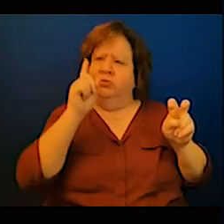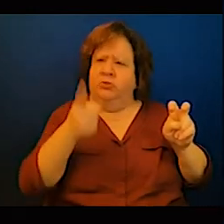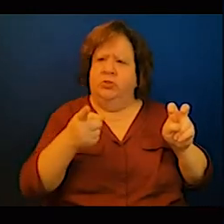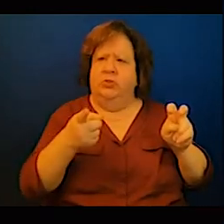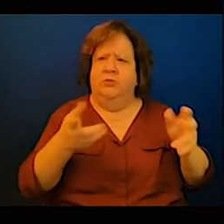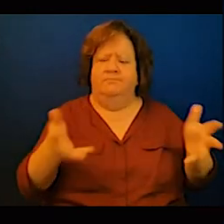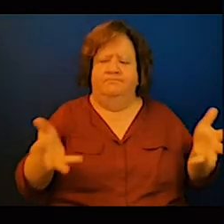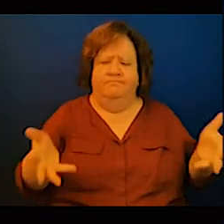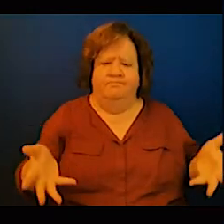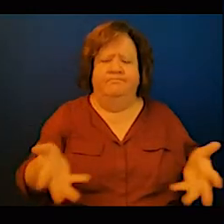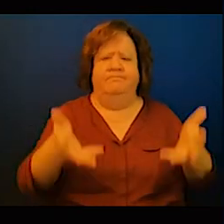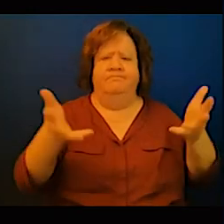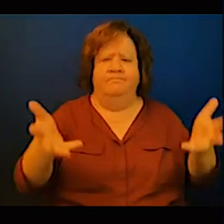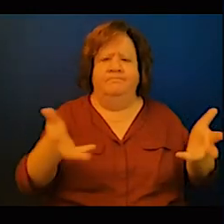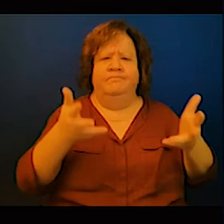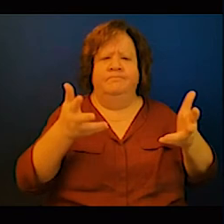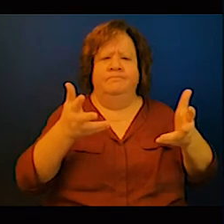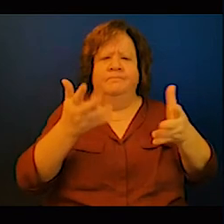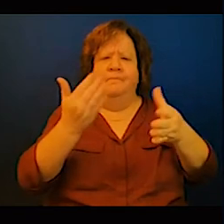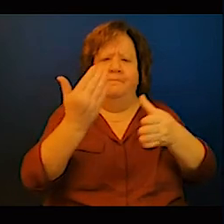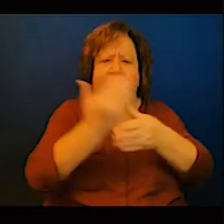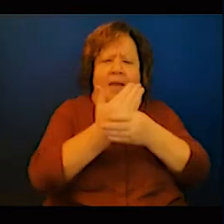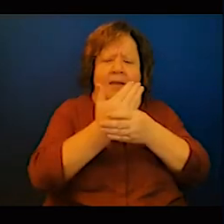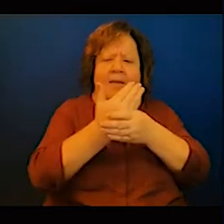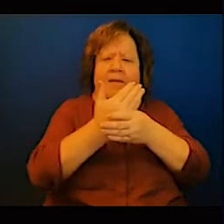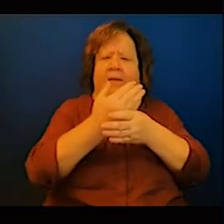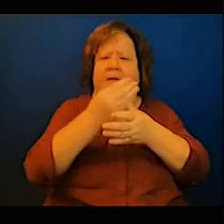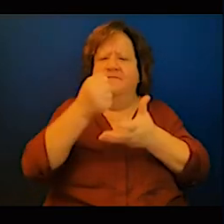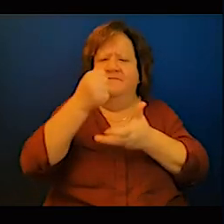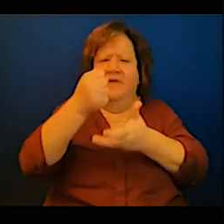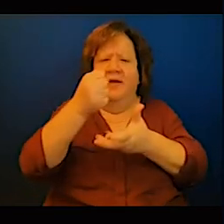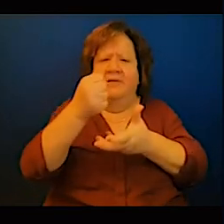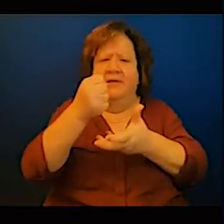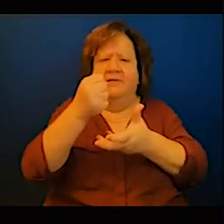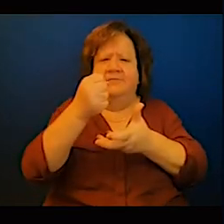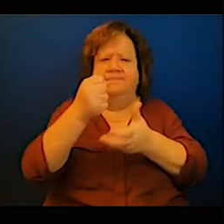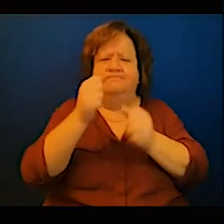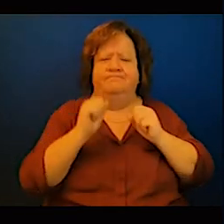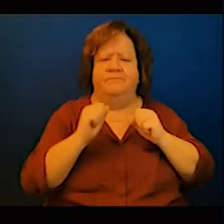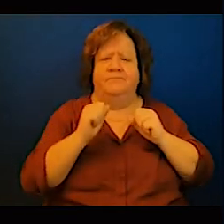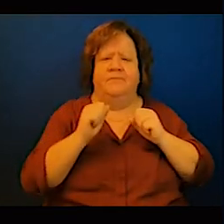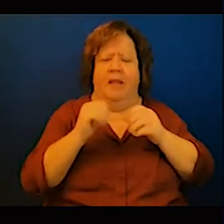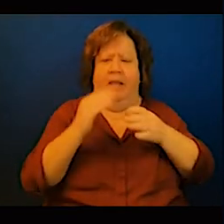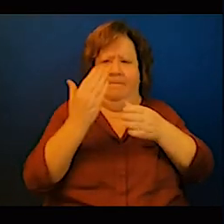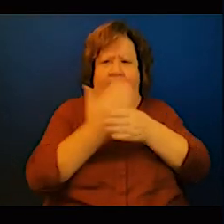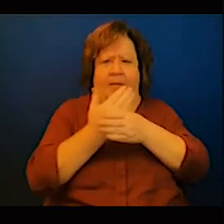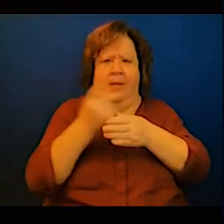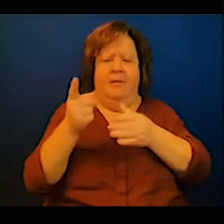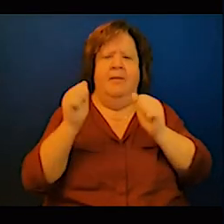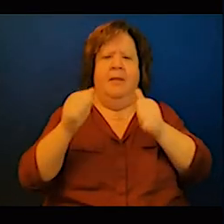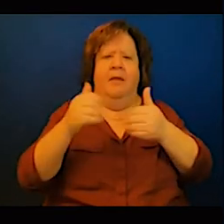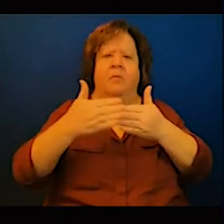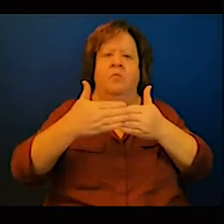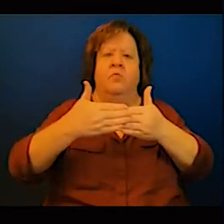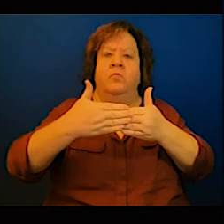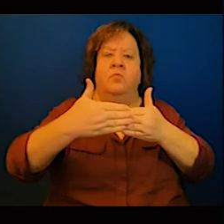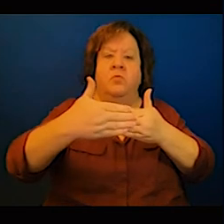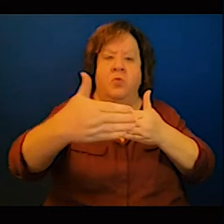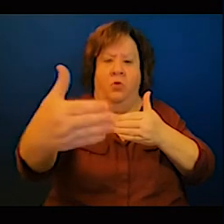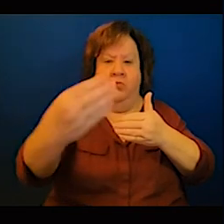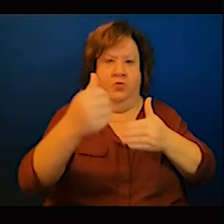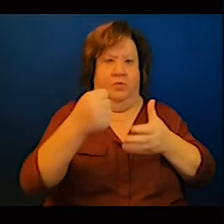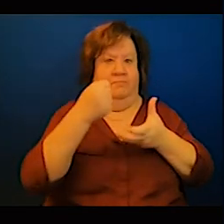-term finance by developing capital market or bond market I think it is very important to emphasize that